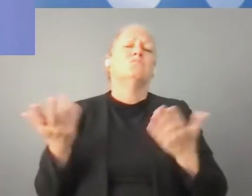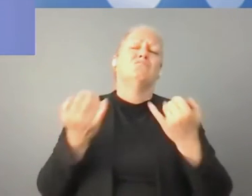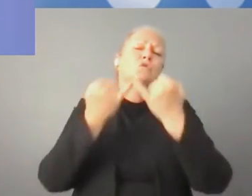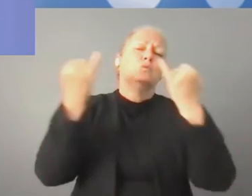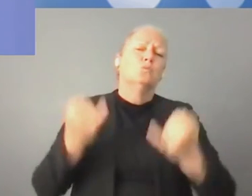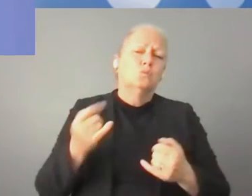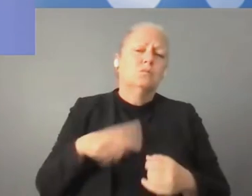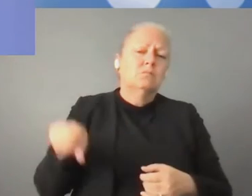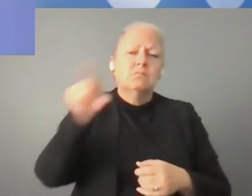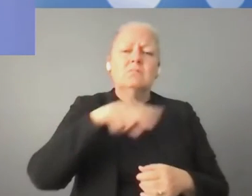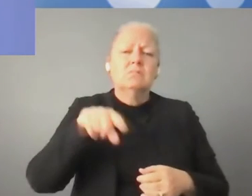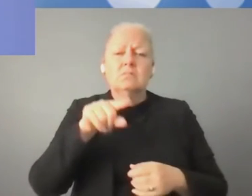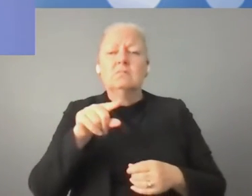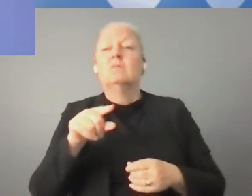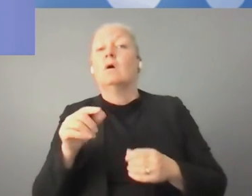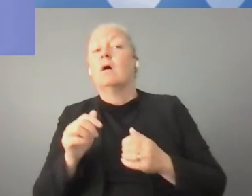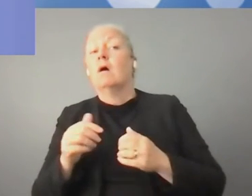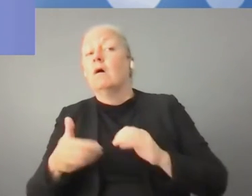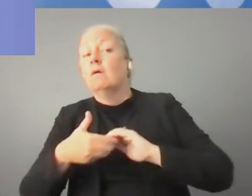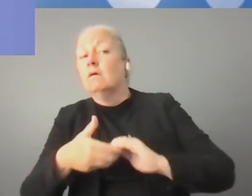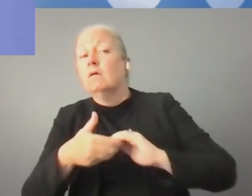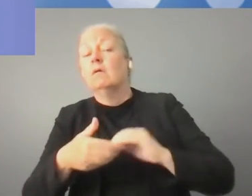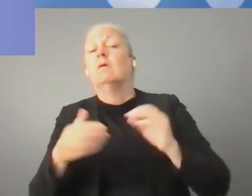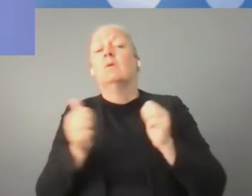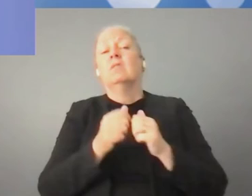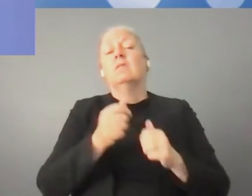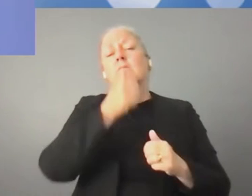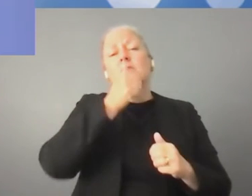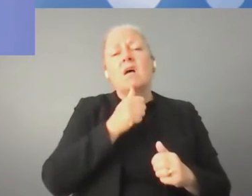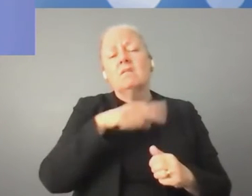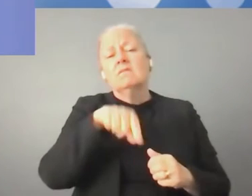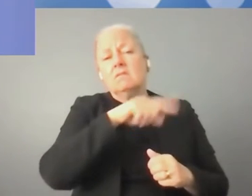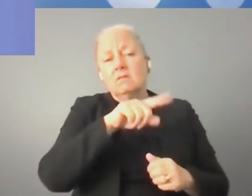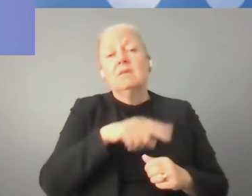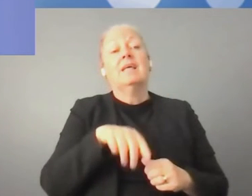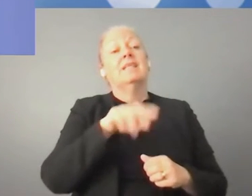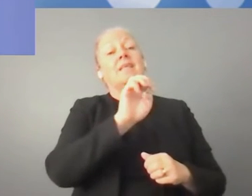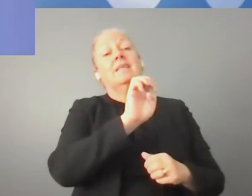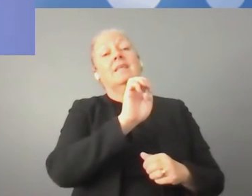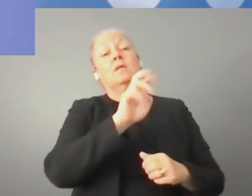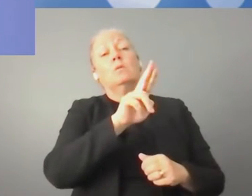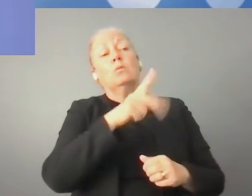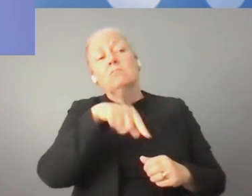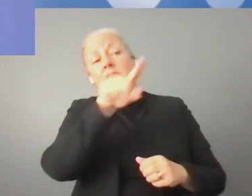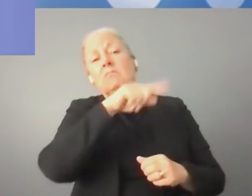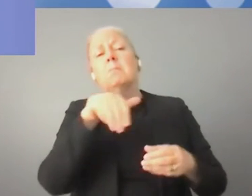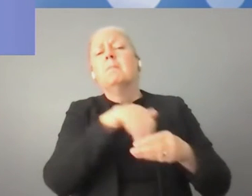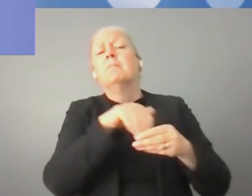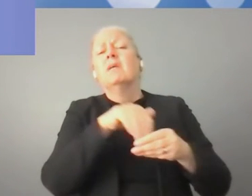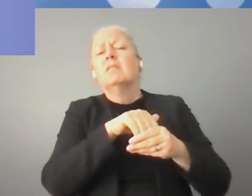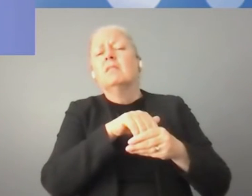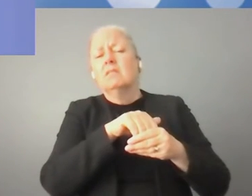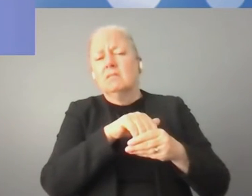private actors. And France, as an EU member state, also offers